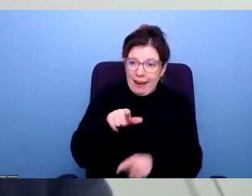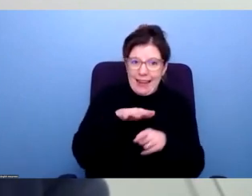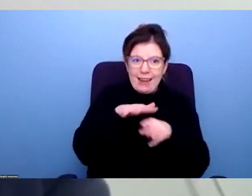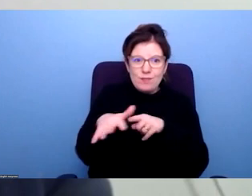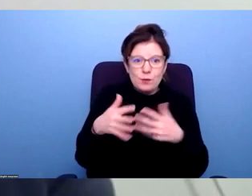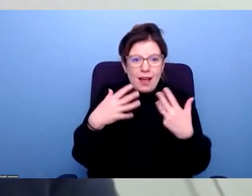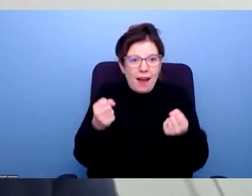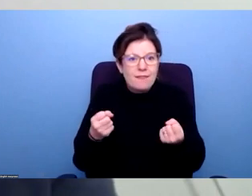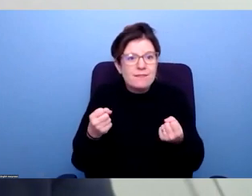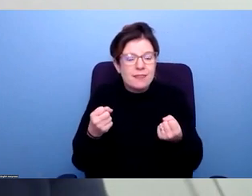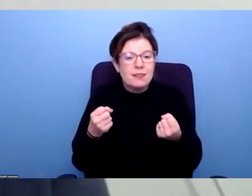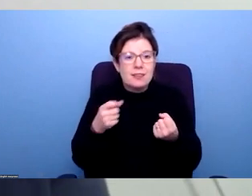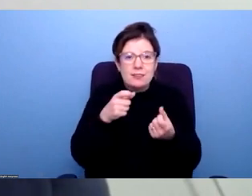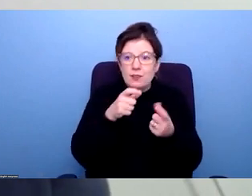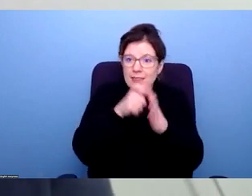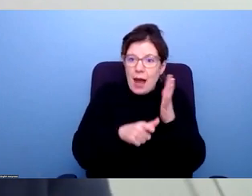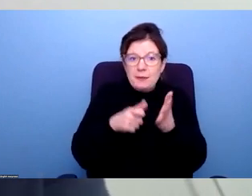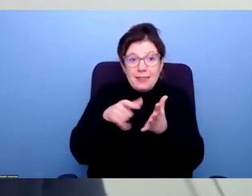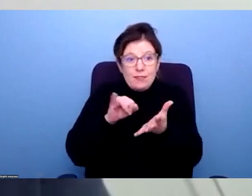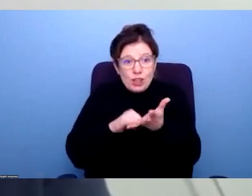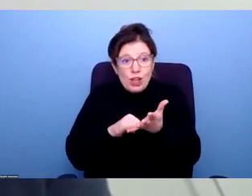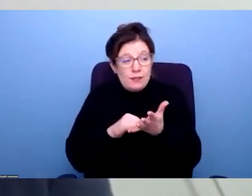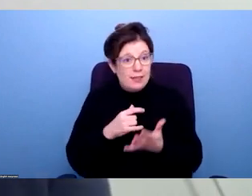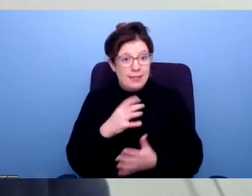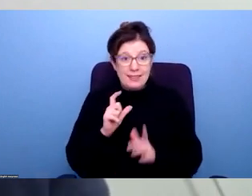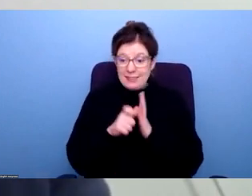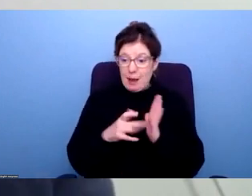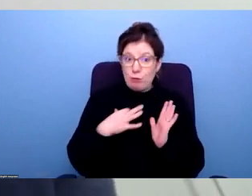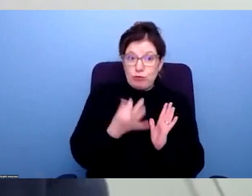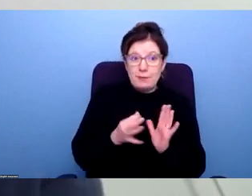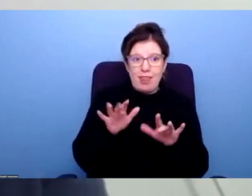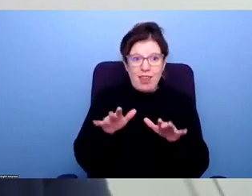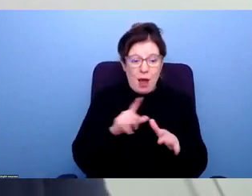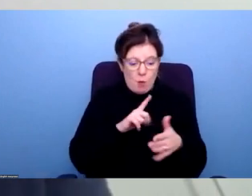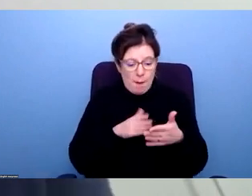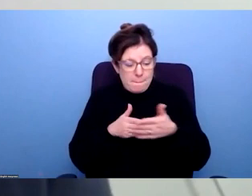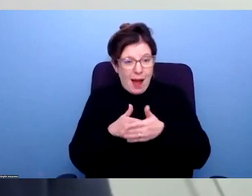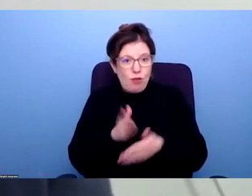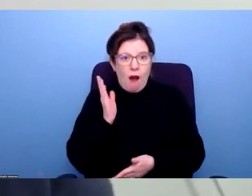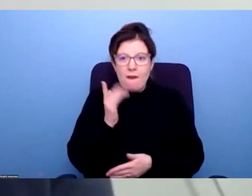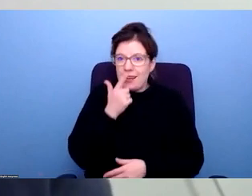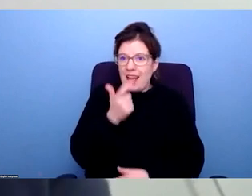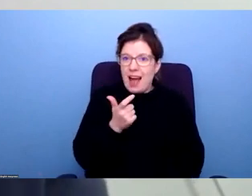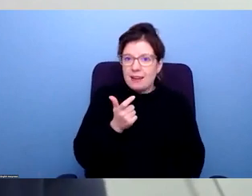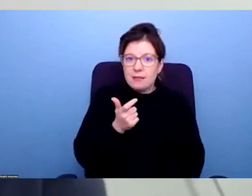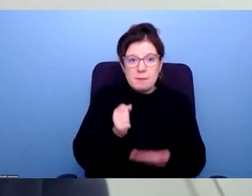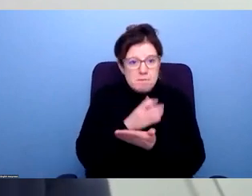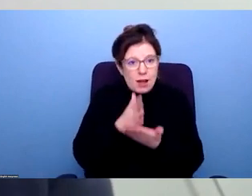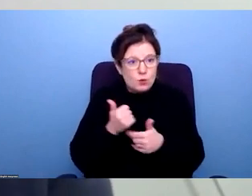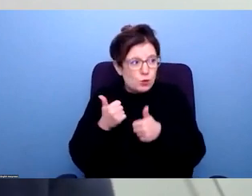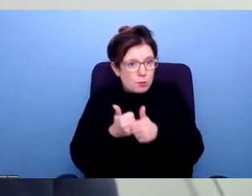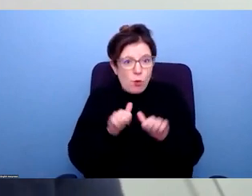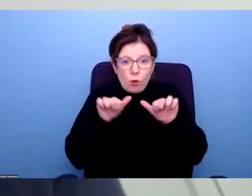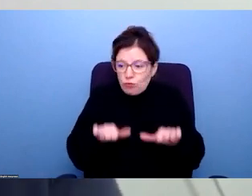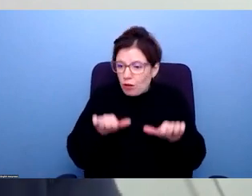both politicians and civil sense of making that journey barrier free friction free. And with the right support at the right